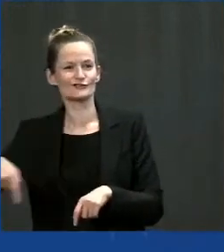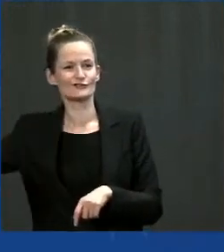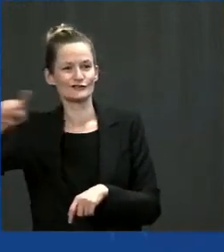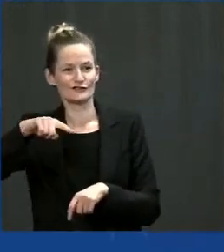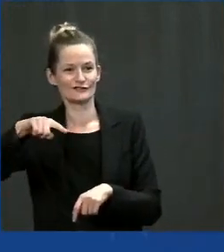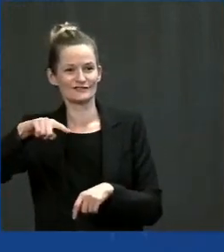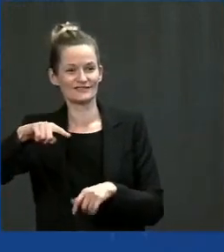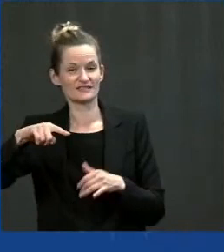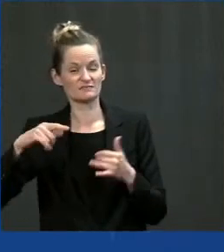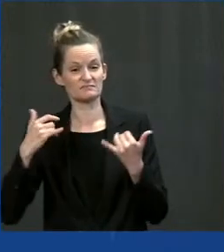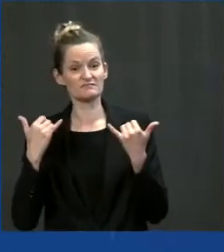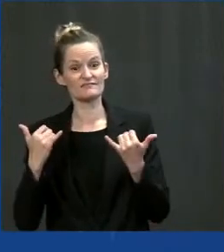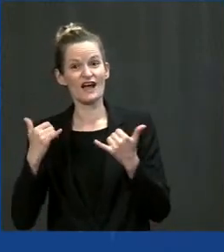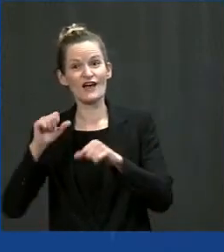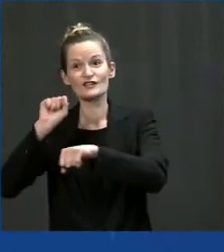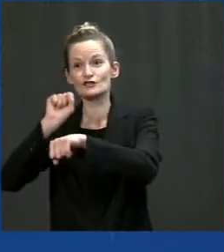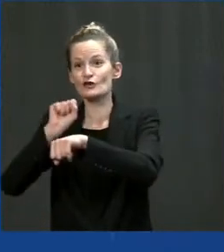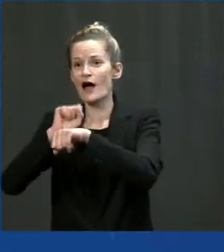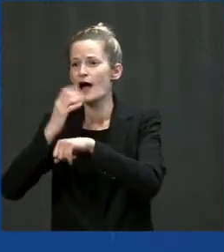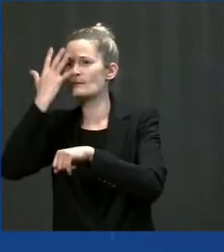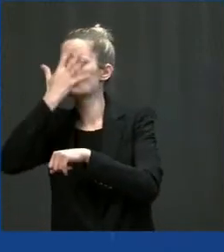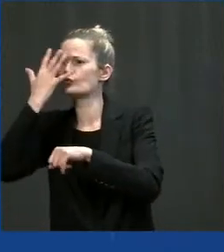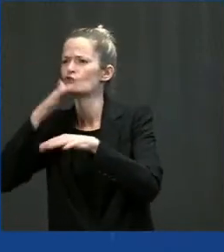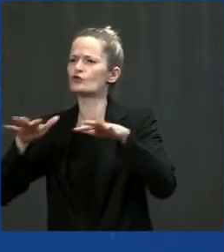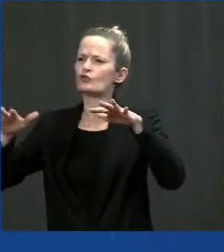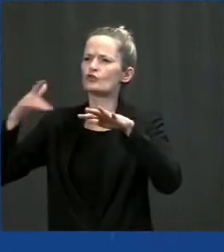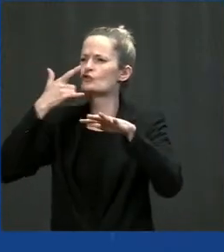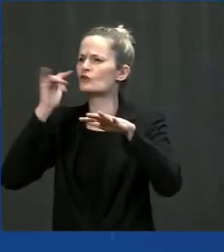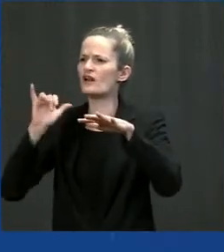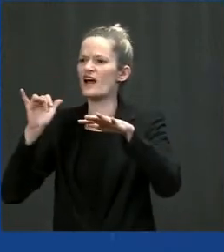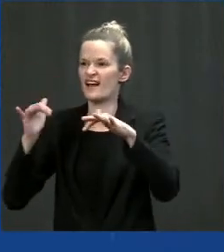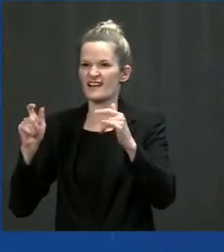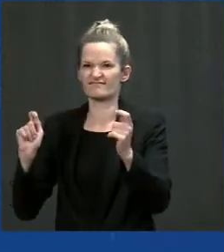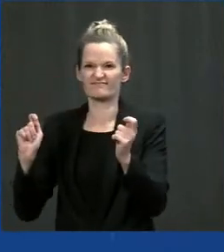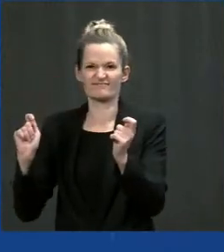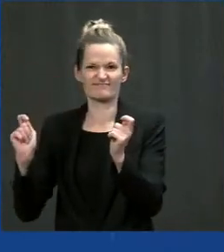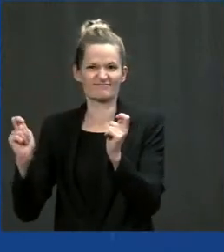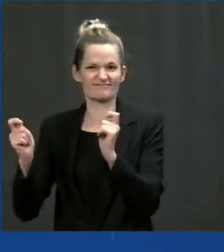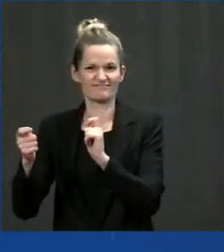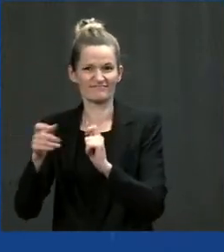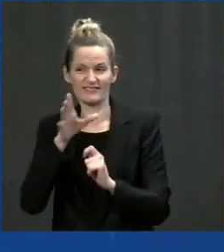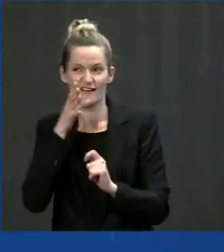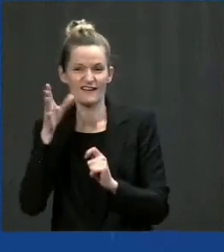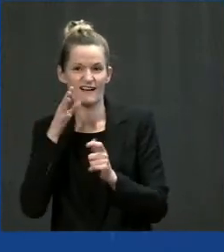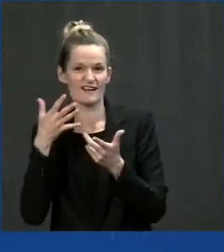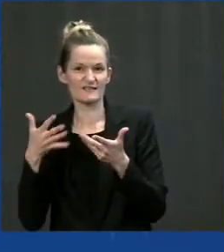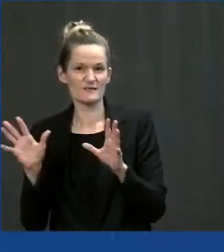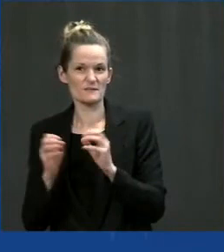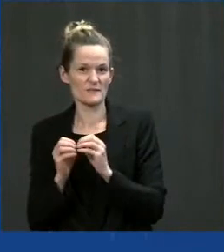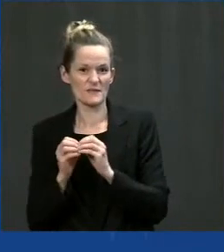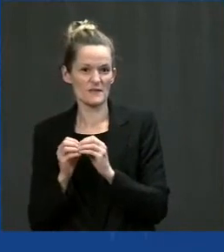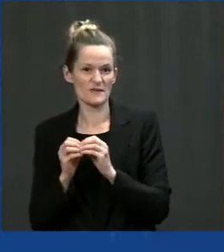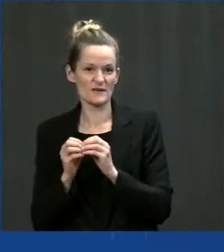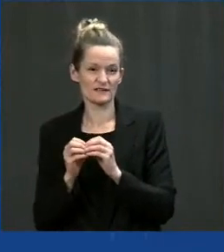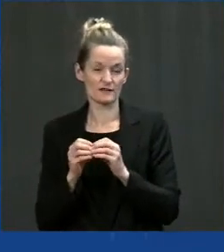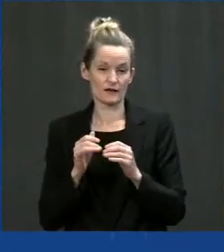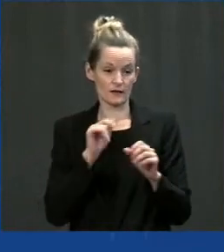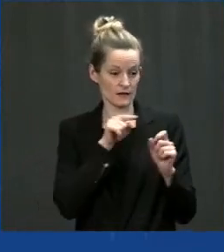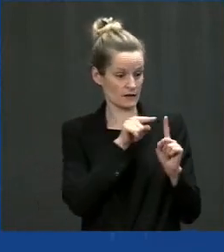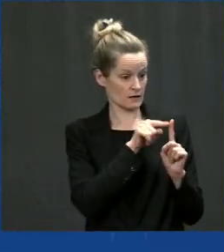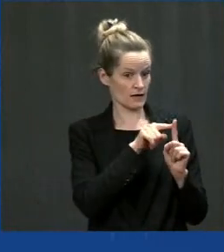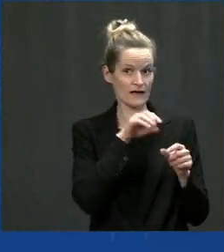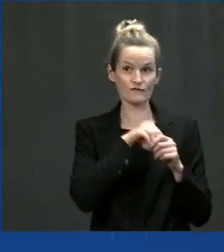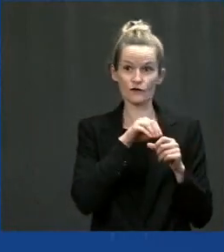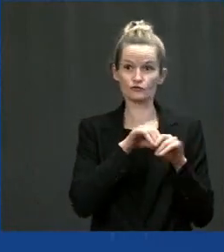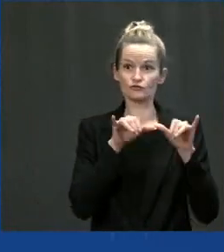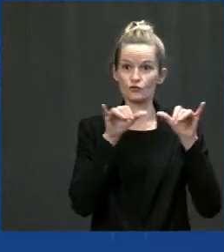will create good, paying, meaningful jobs, which are desperately needed in Fresno and throughout our region,